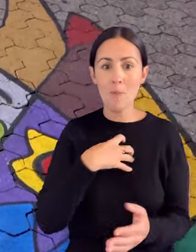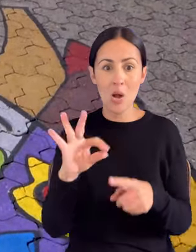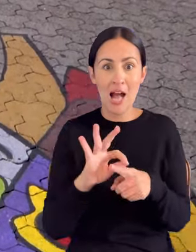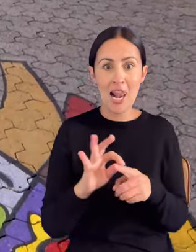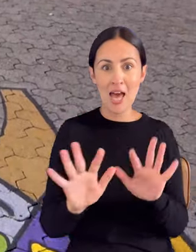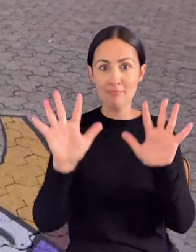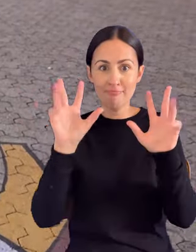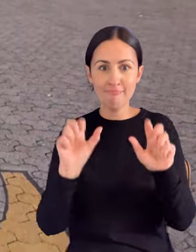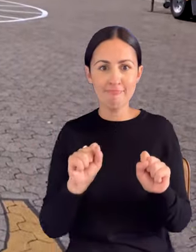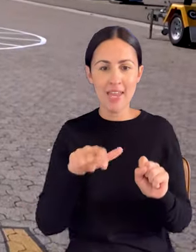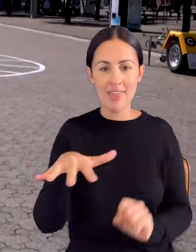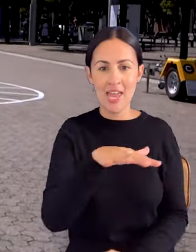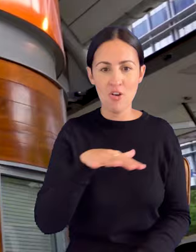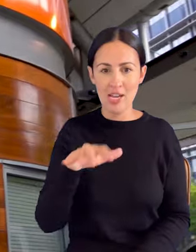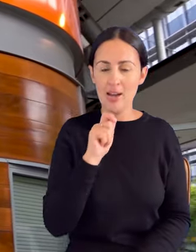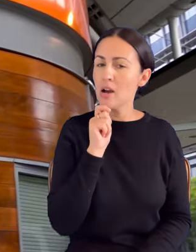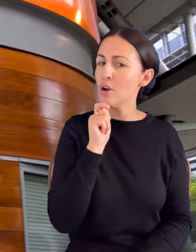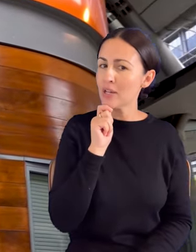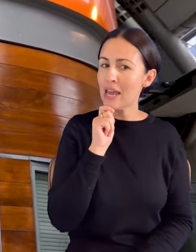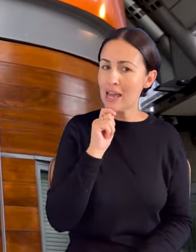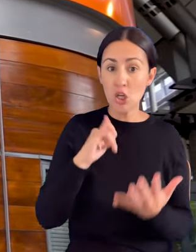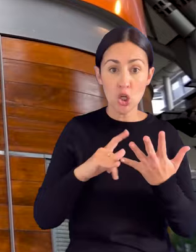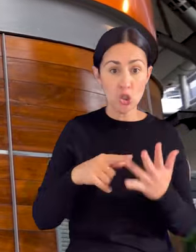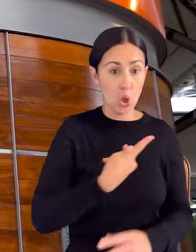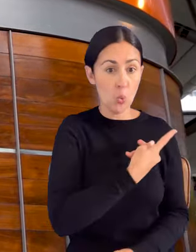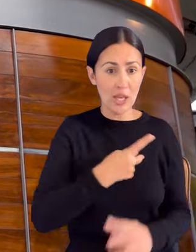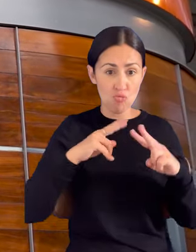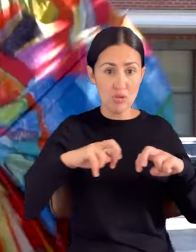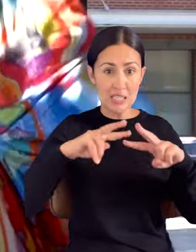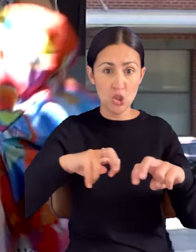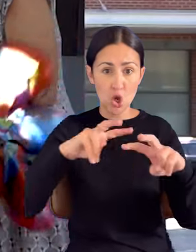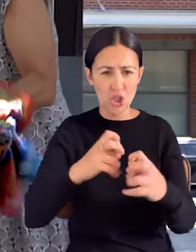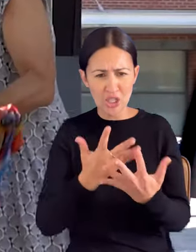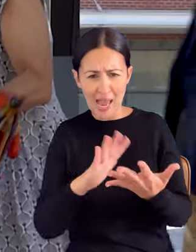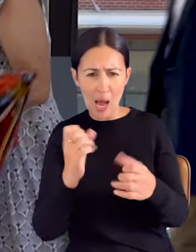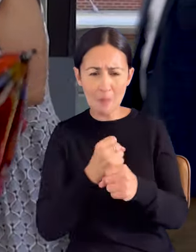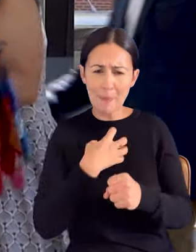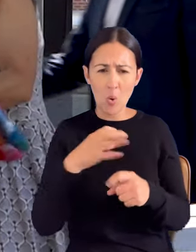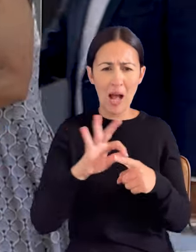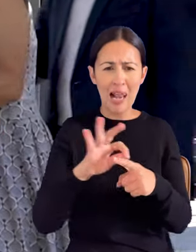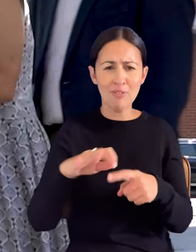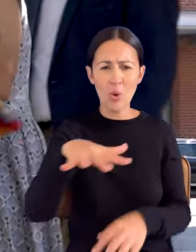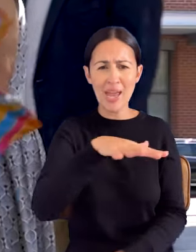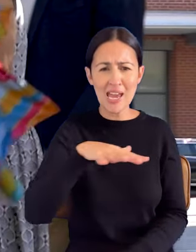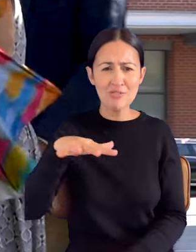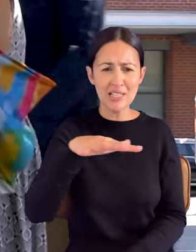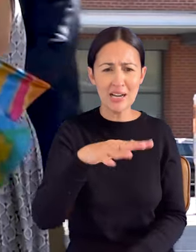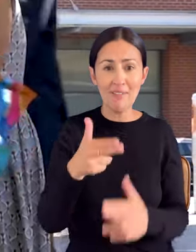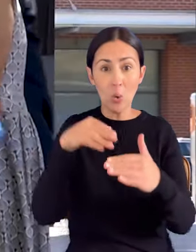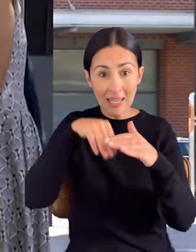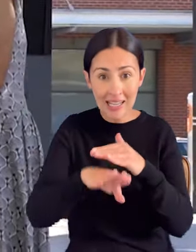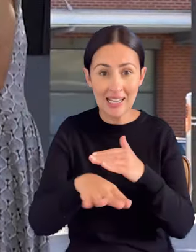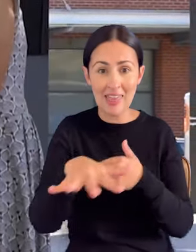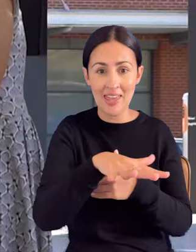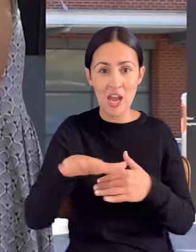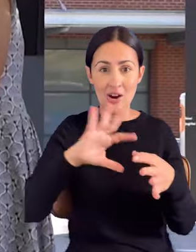looking at activating this space for quite some time because that's almost like the entrance to Sydney Olympic Park. We met about four or five months ago here to see how can